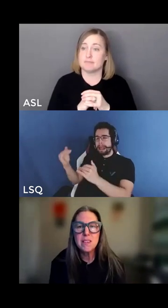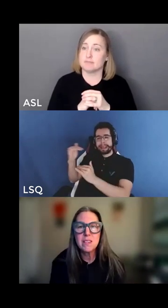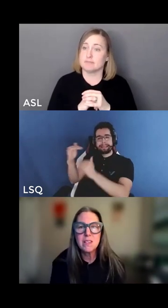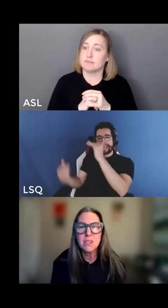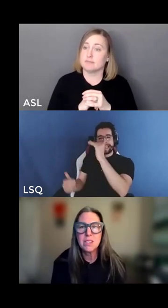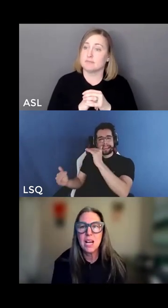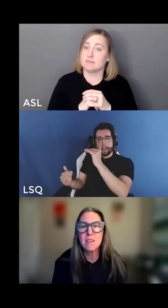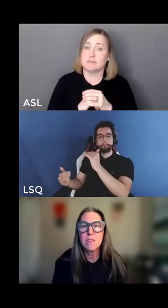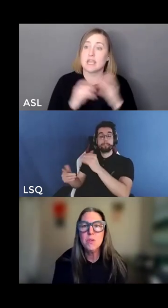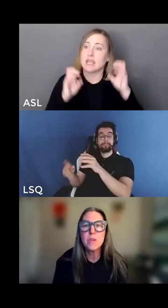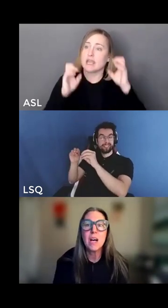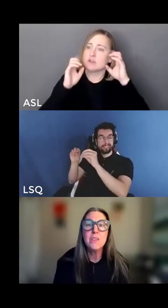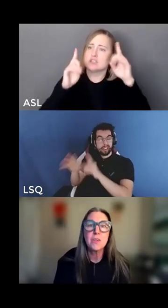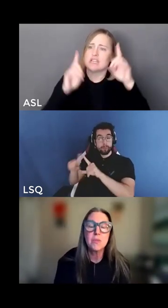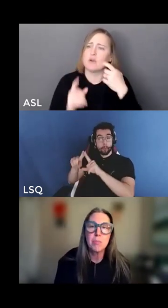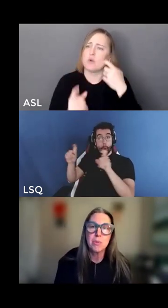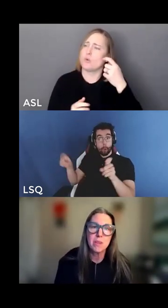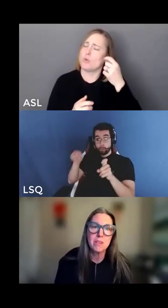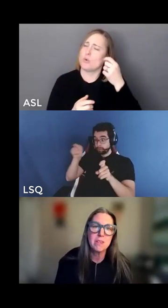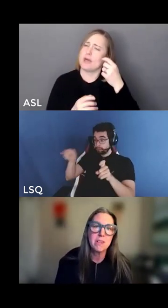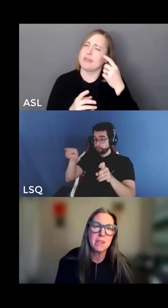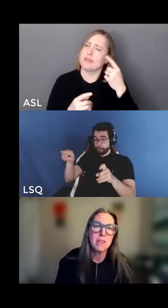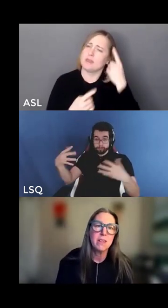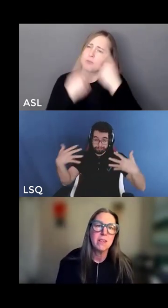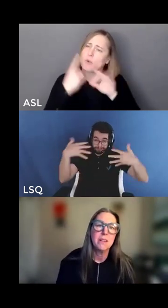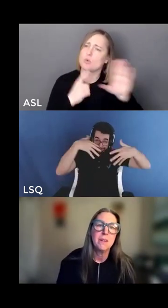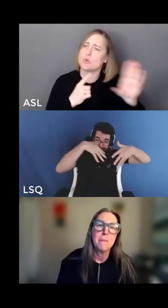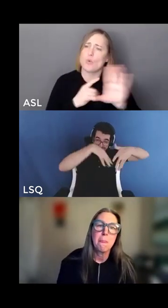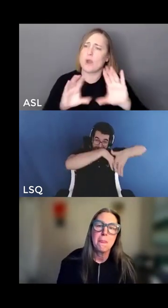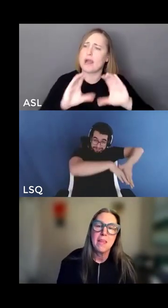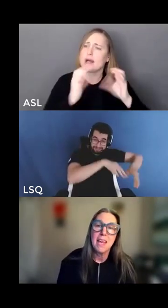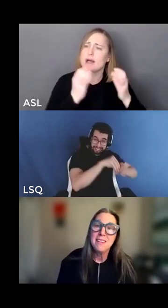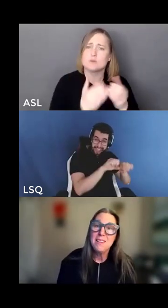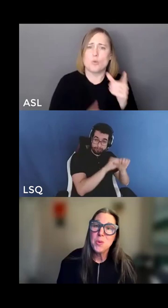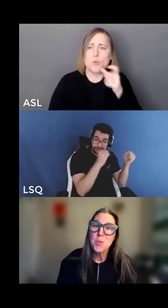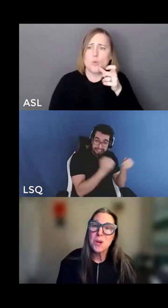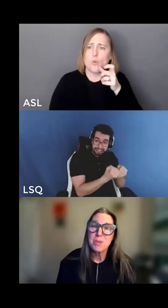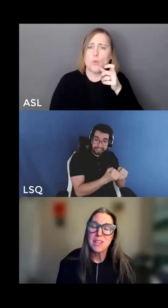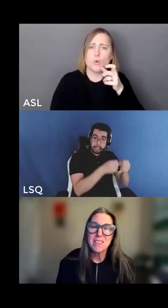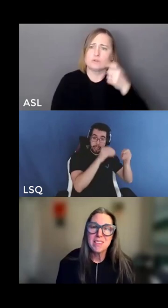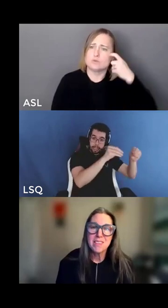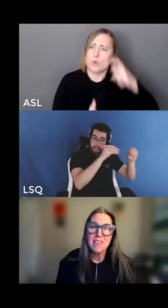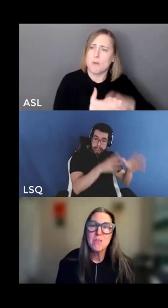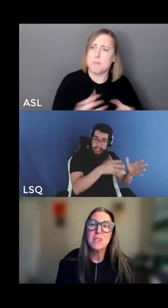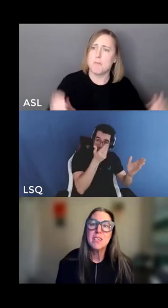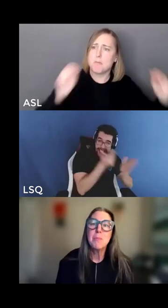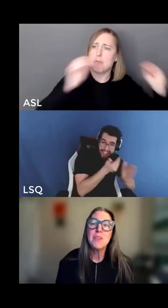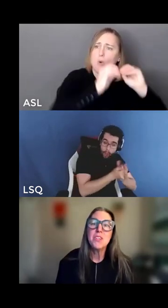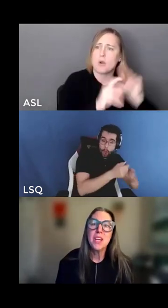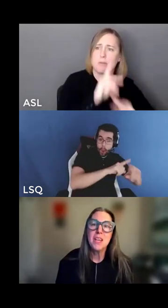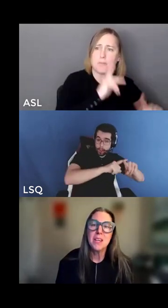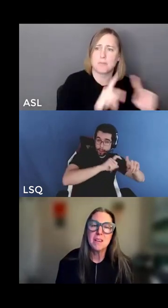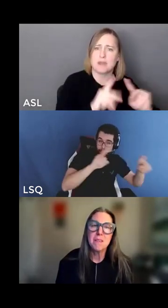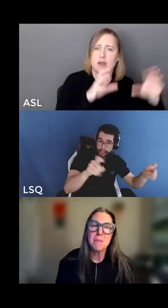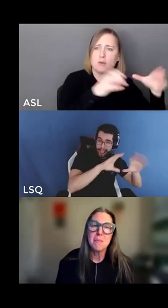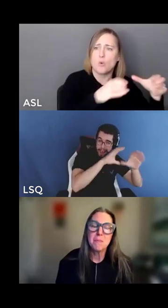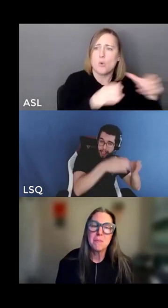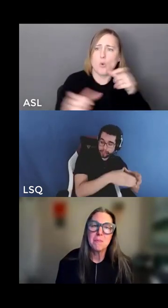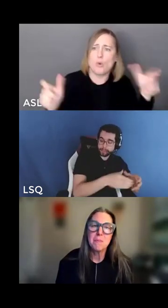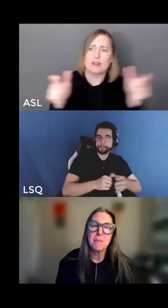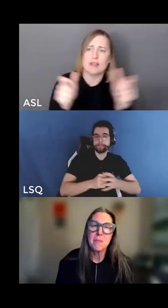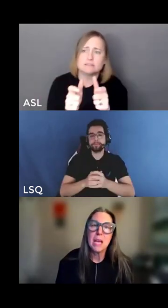represented in your class who was underrepresented and in the workplace as you look up the chain